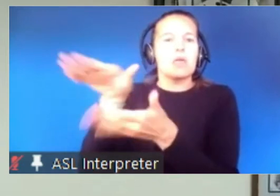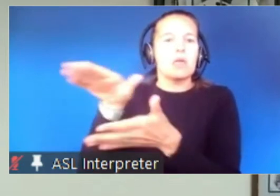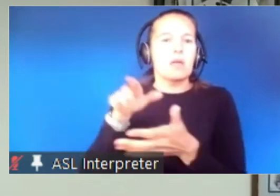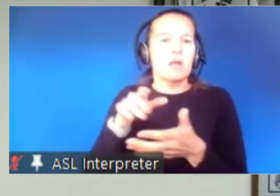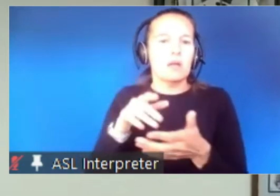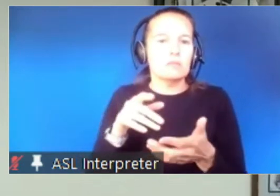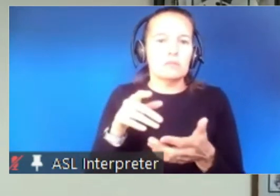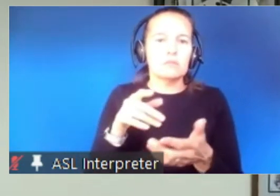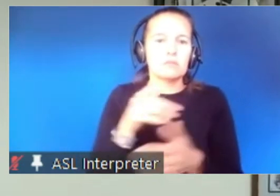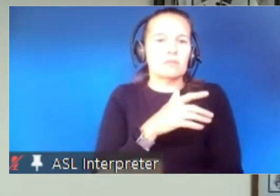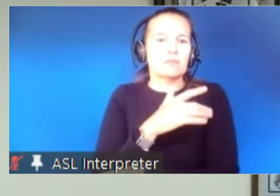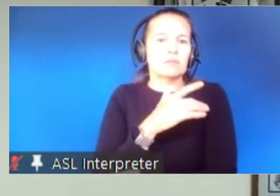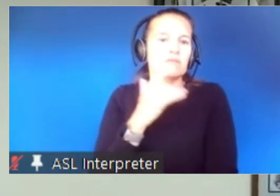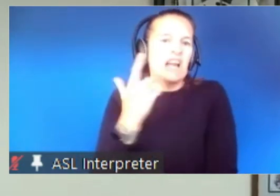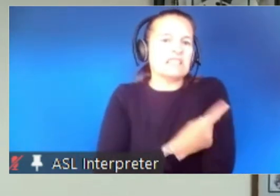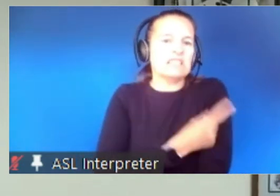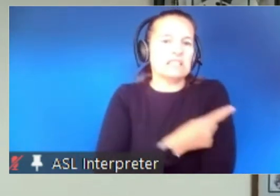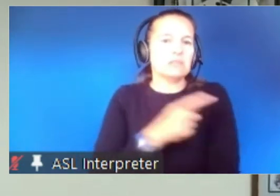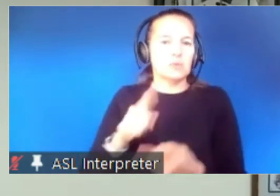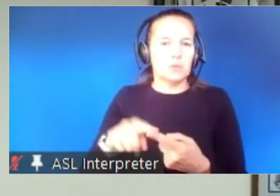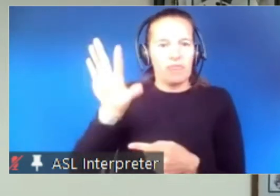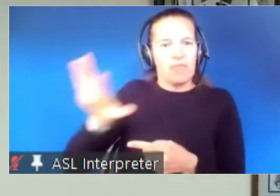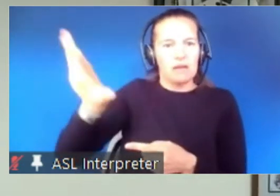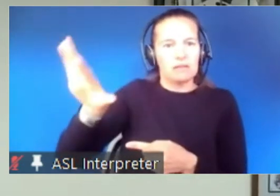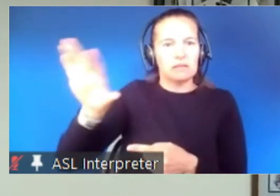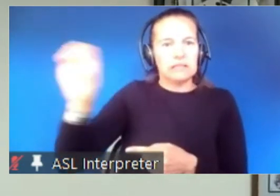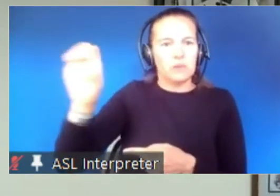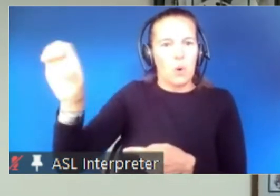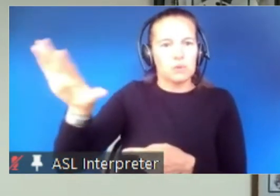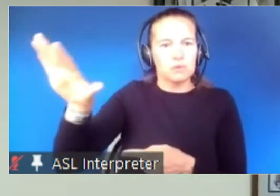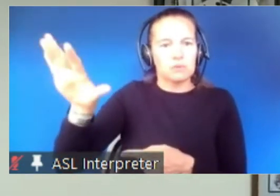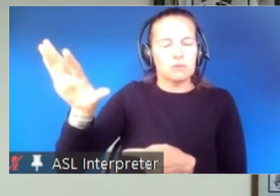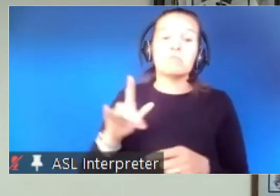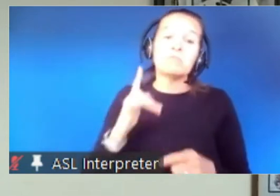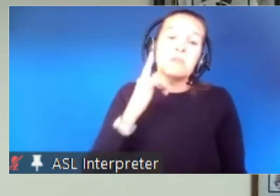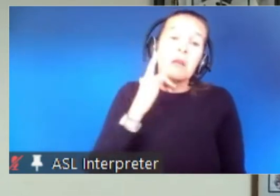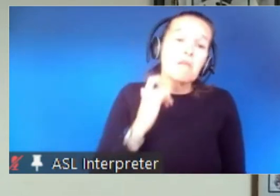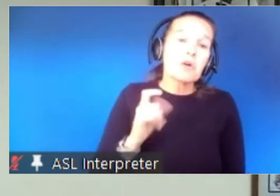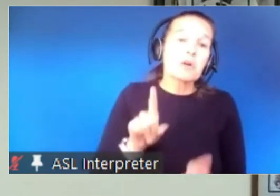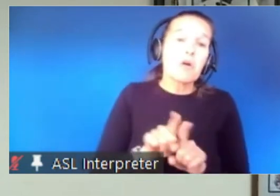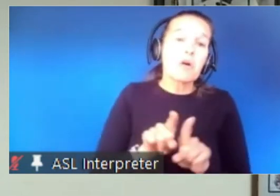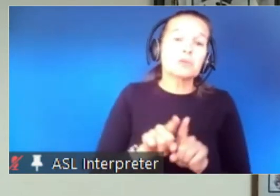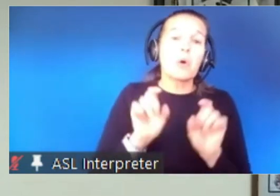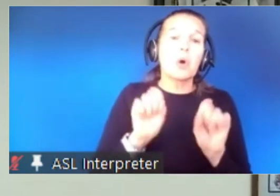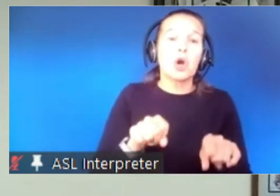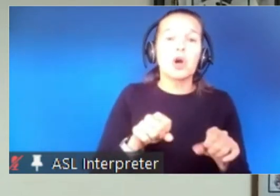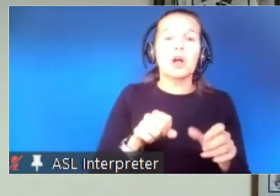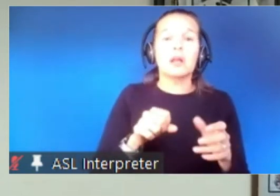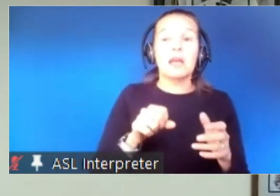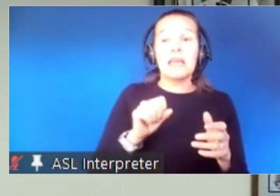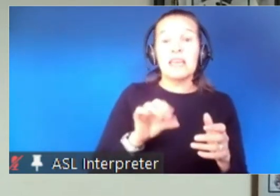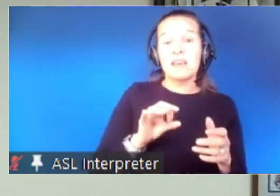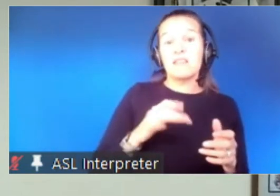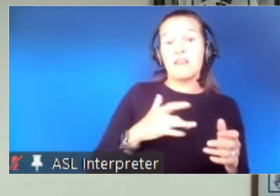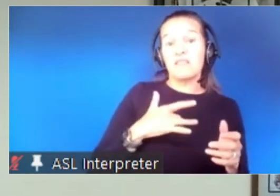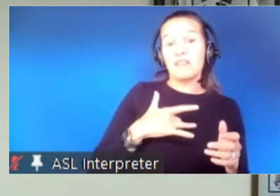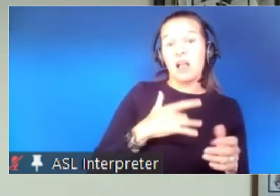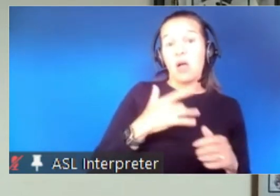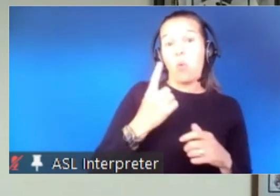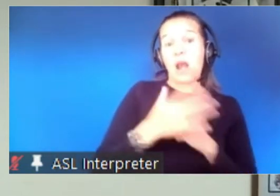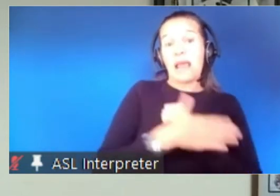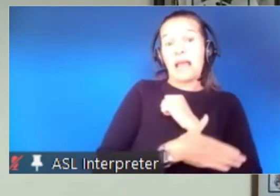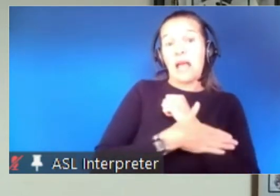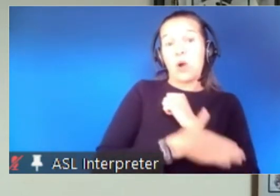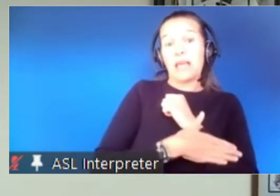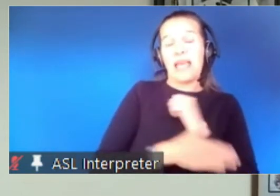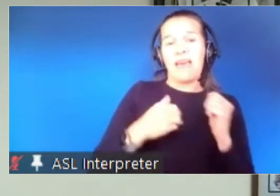california can also move some vaccines to other counties if they feel like those counties or